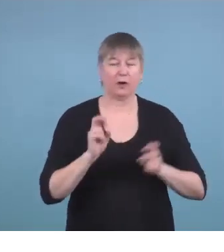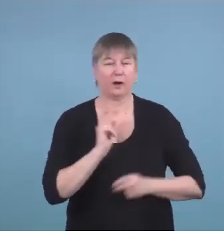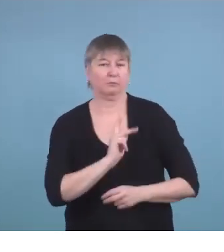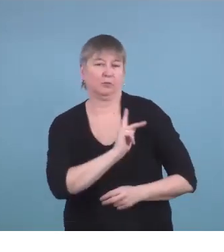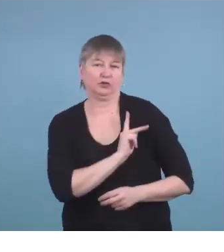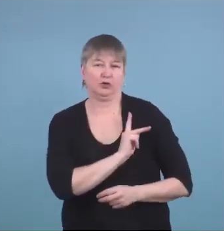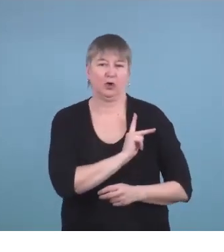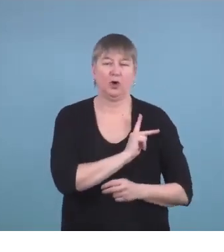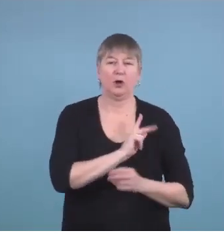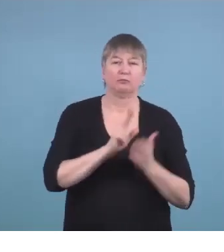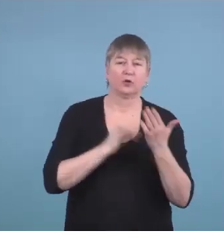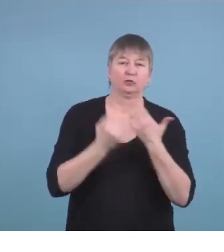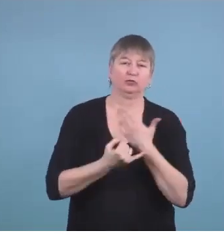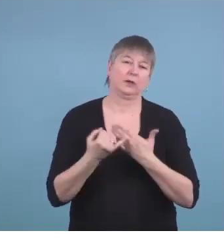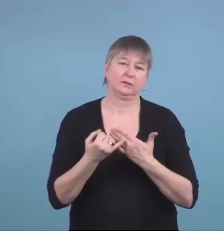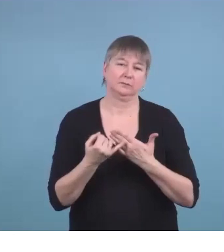options